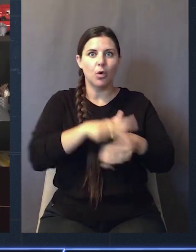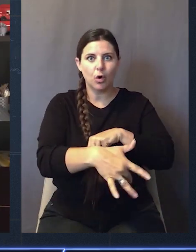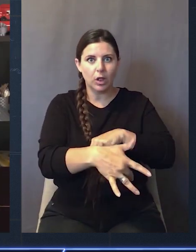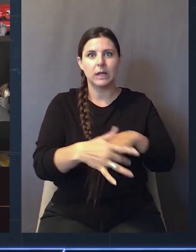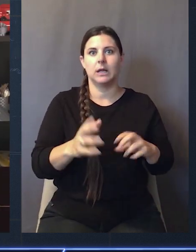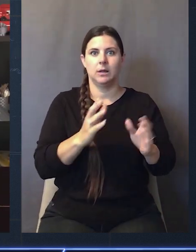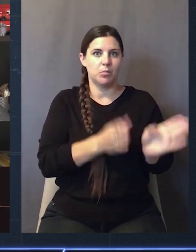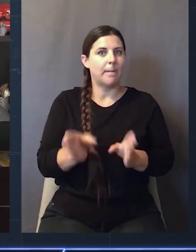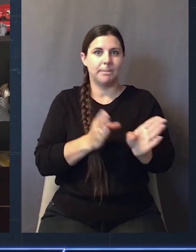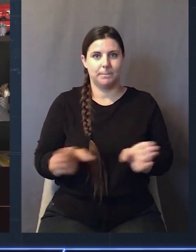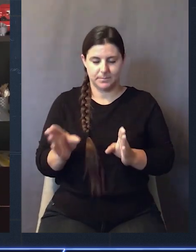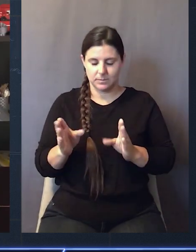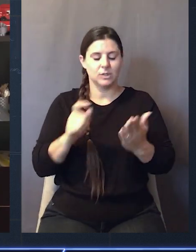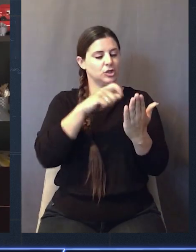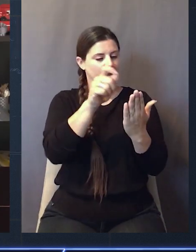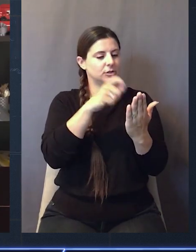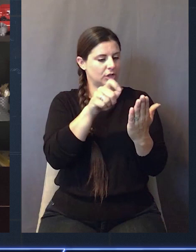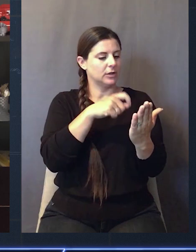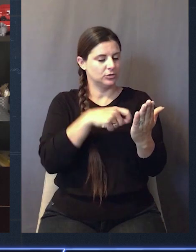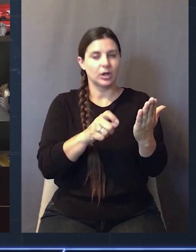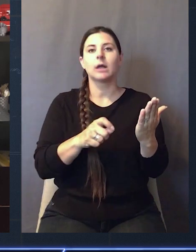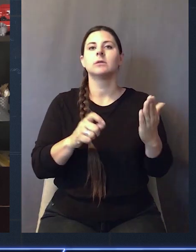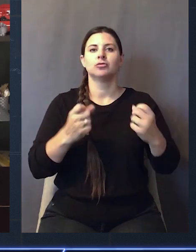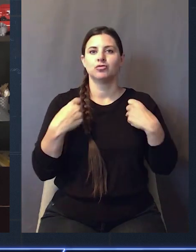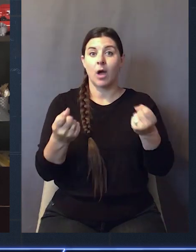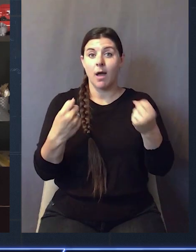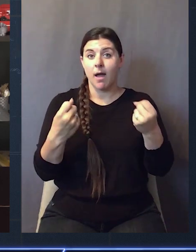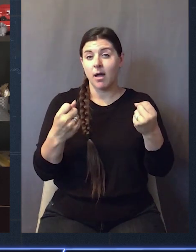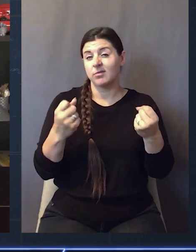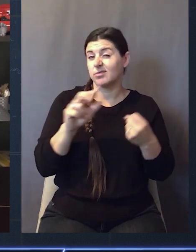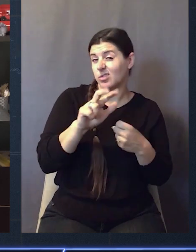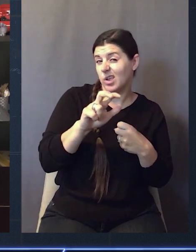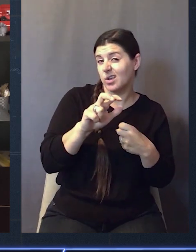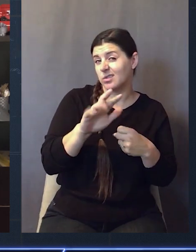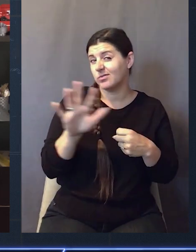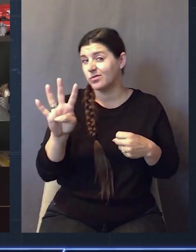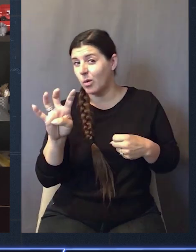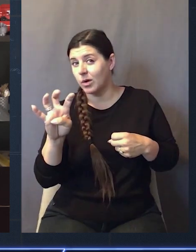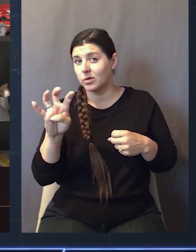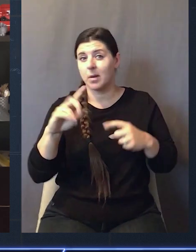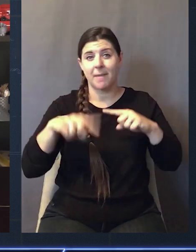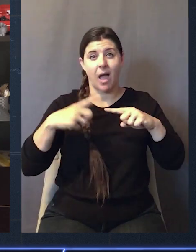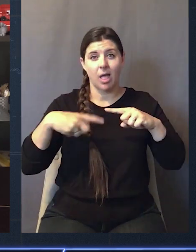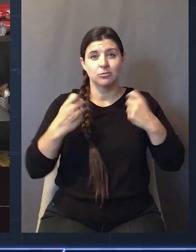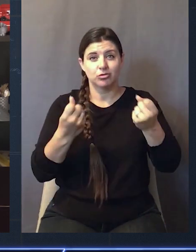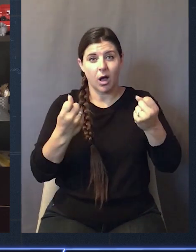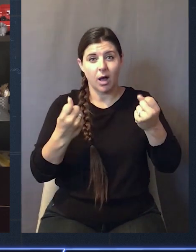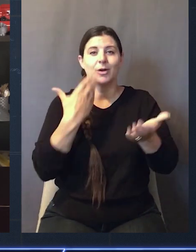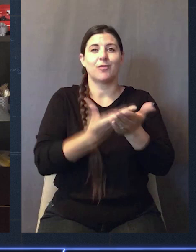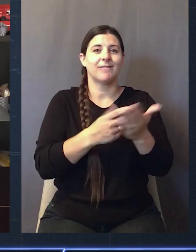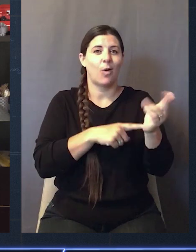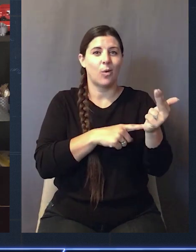super early, I do my prep, go through my checklist, I drive anywhere between 300 and 400 miles,